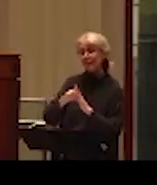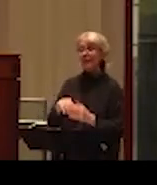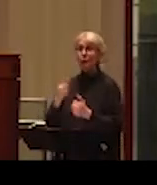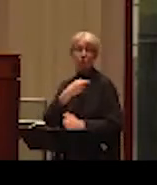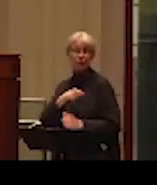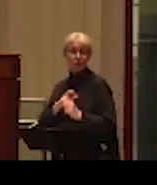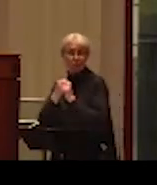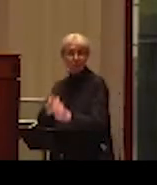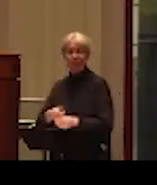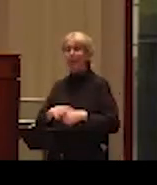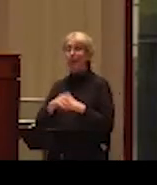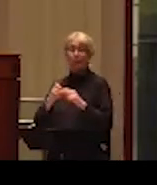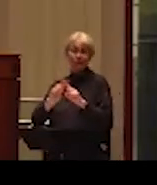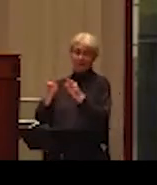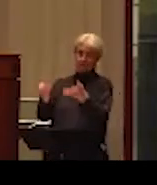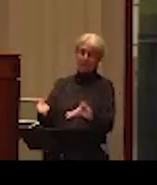different ability.